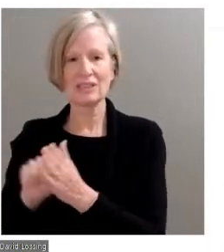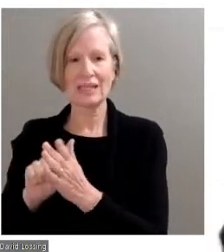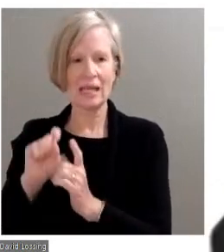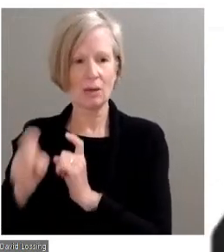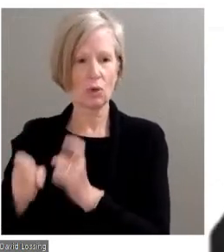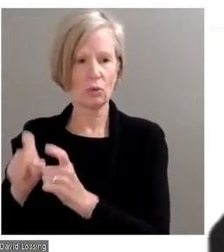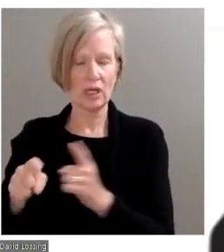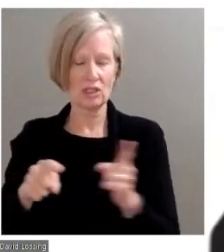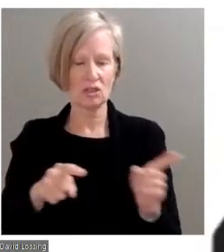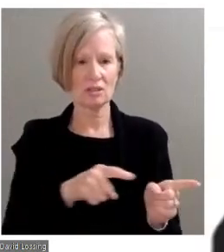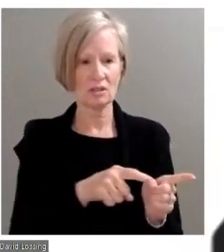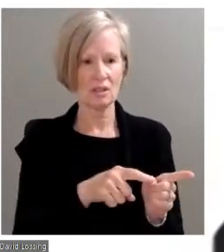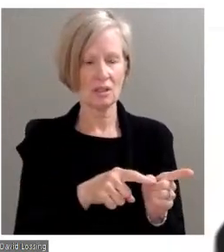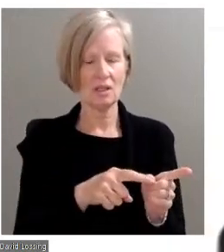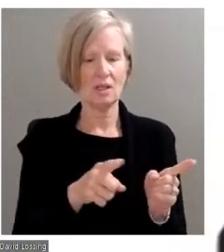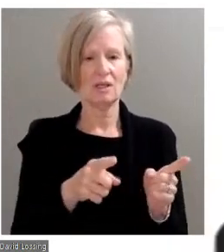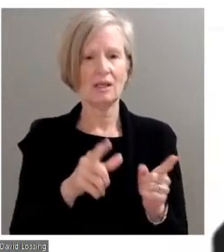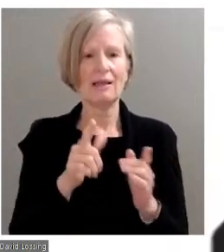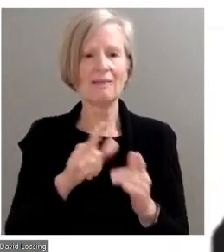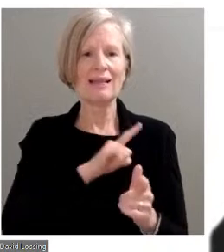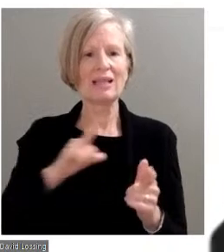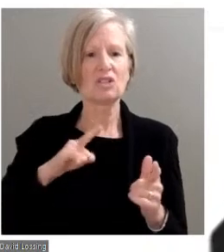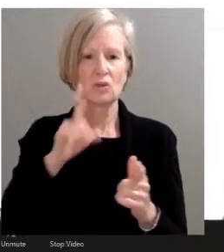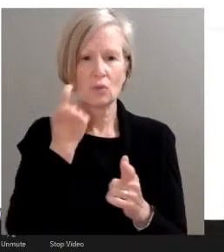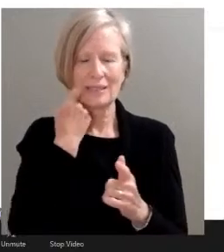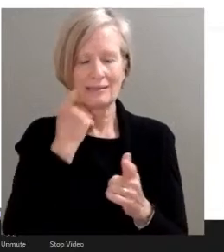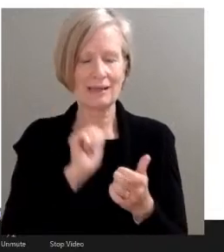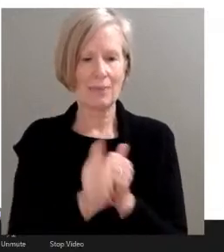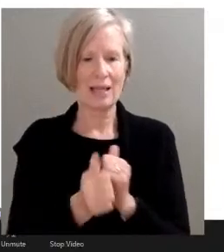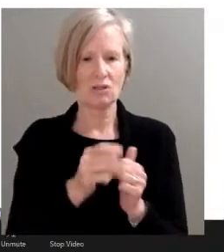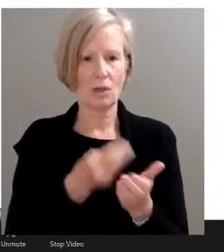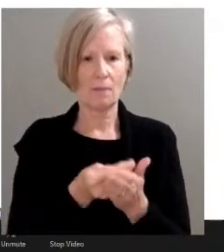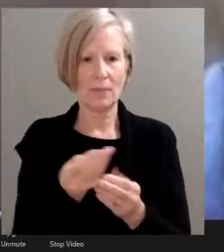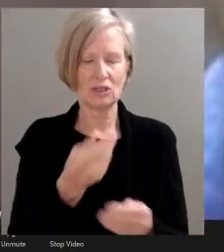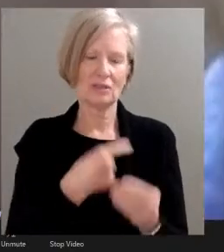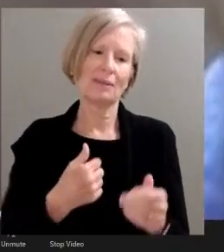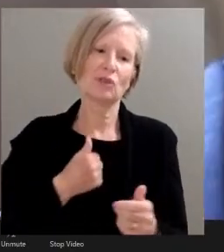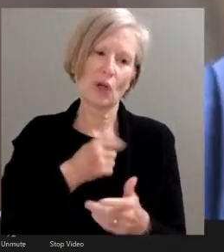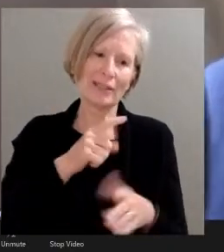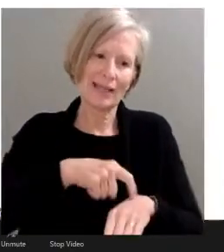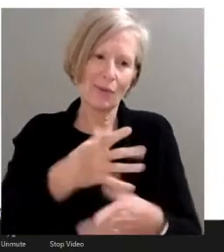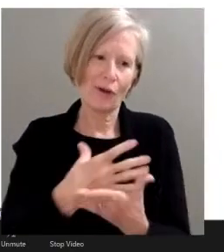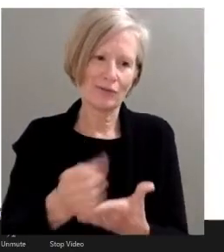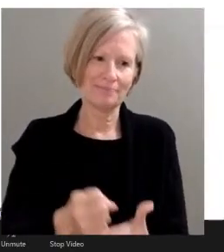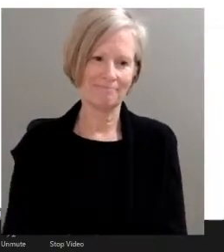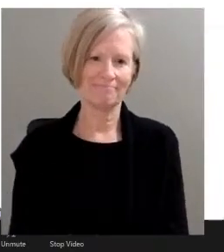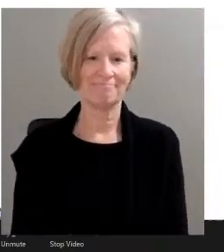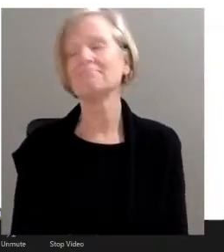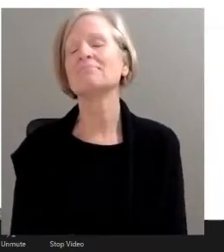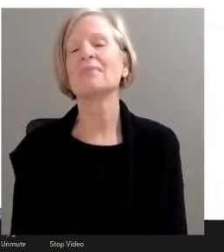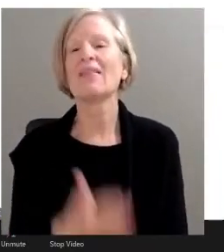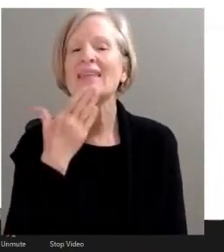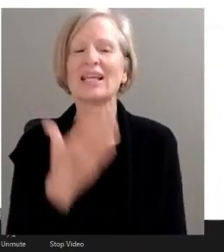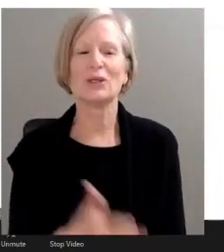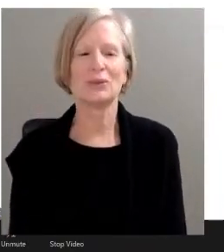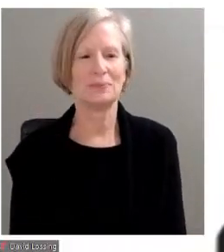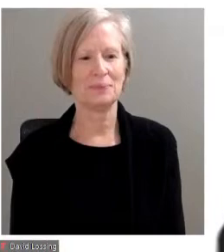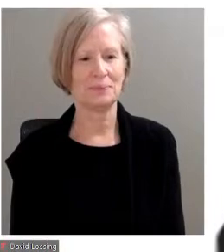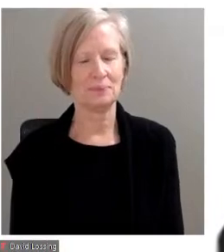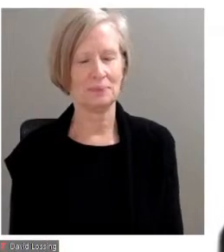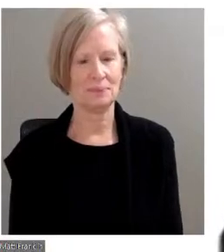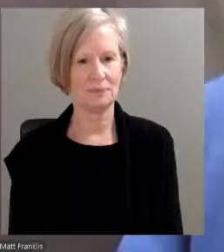Well, the legislature just passed their budget. Mr. Lansing, we're going to have to cut you off. I'm sorry, that's time. a problem, thank you. All right,